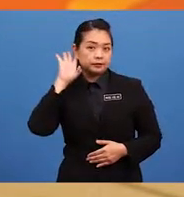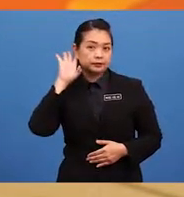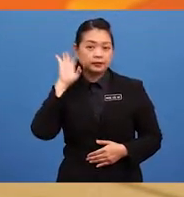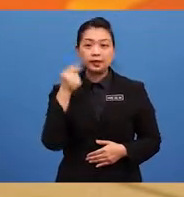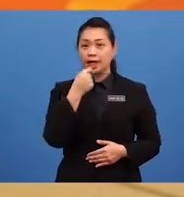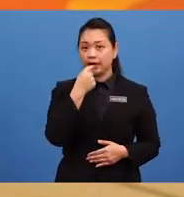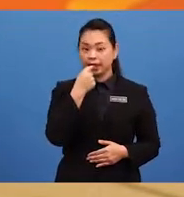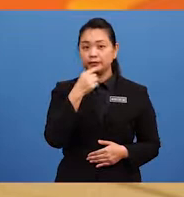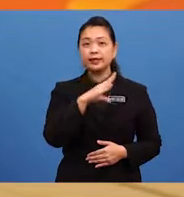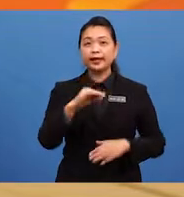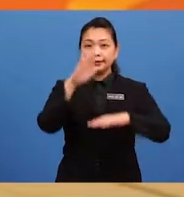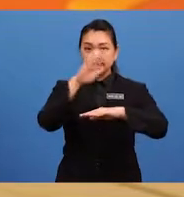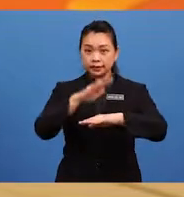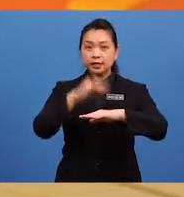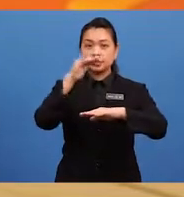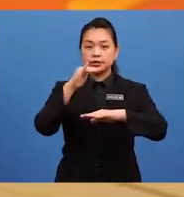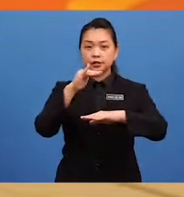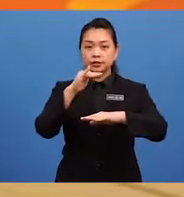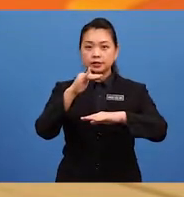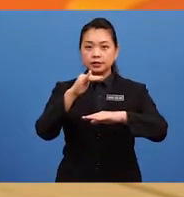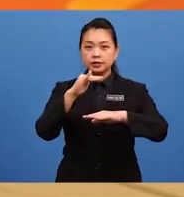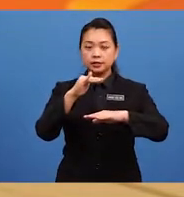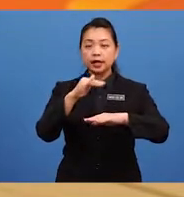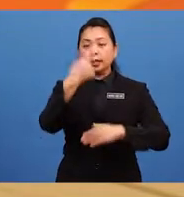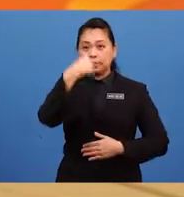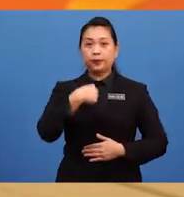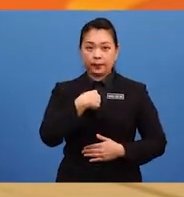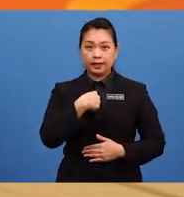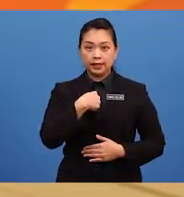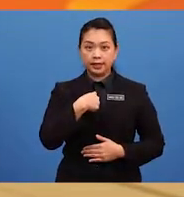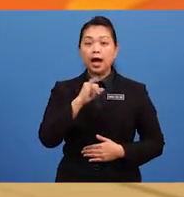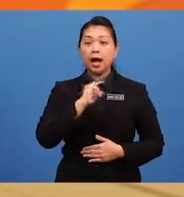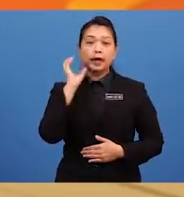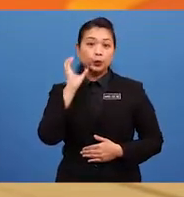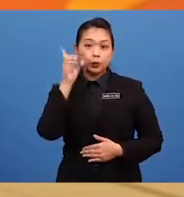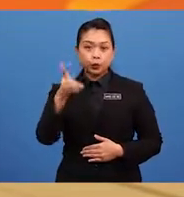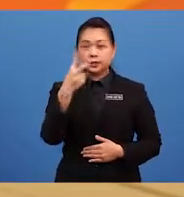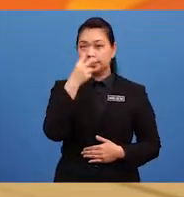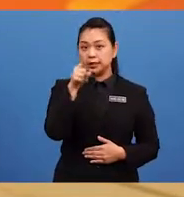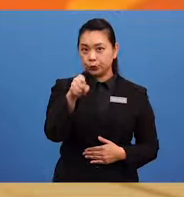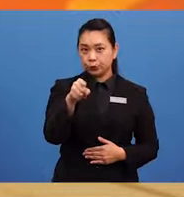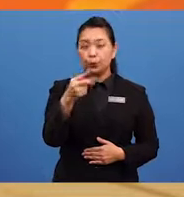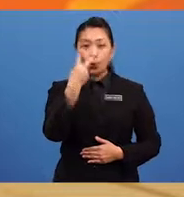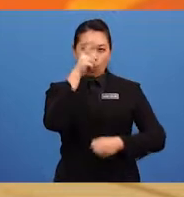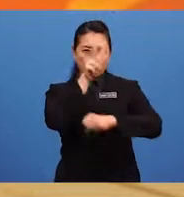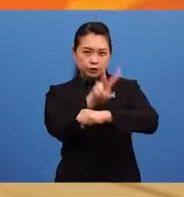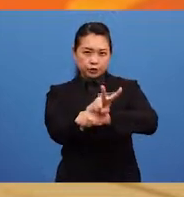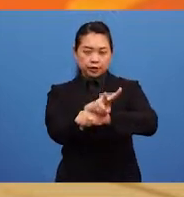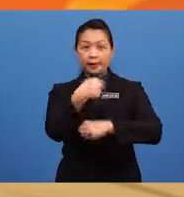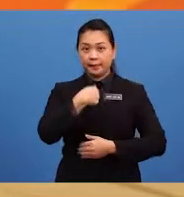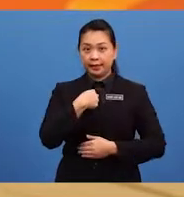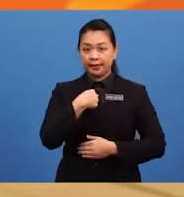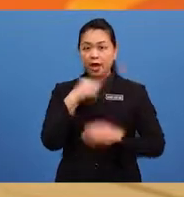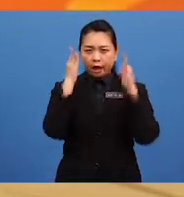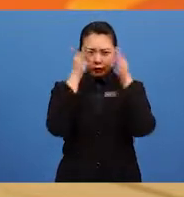taste and touch? As for me, I could see you watching me attentively